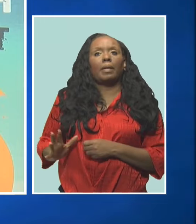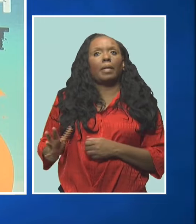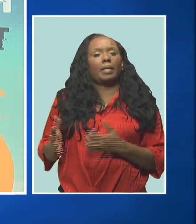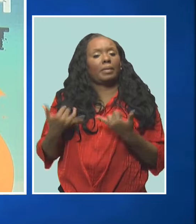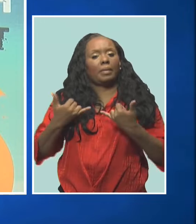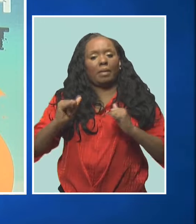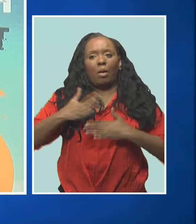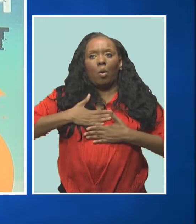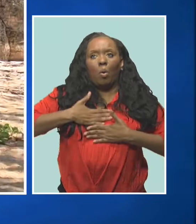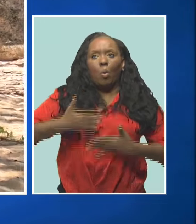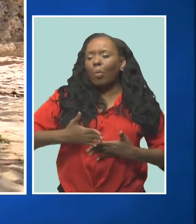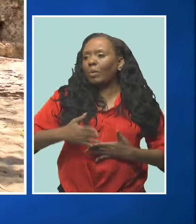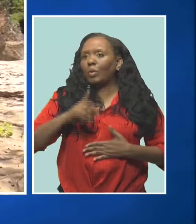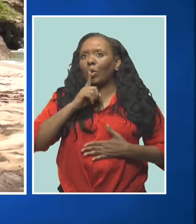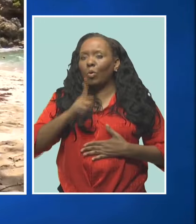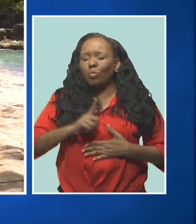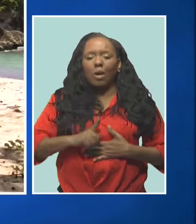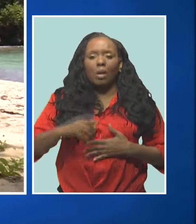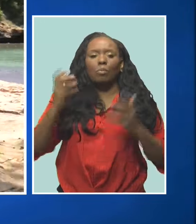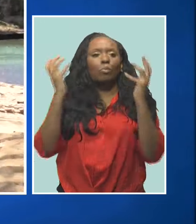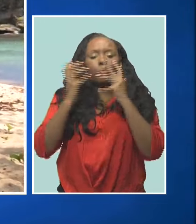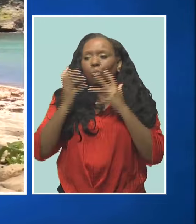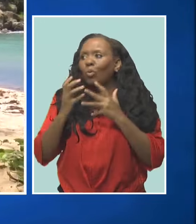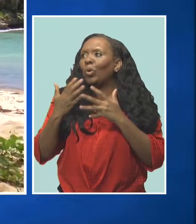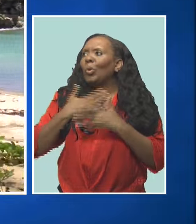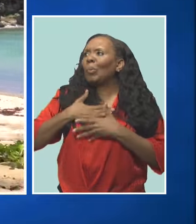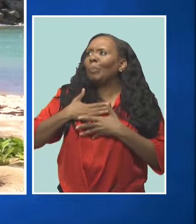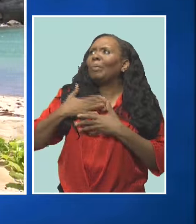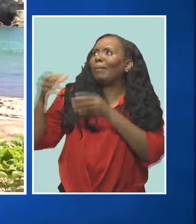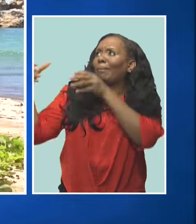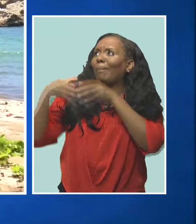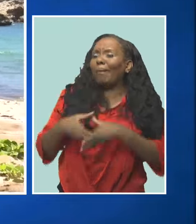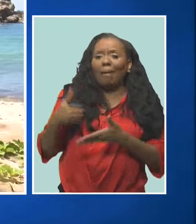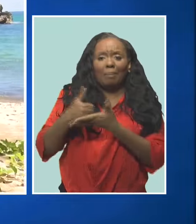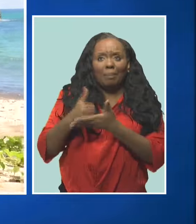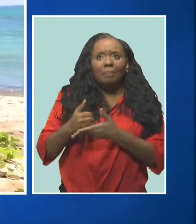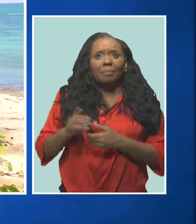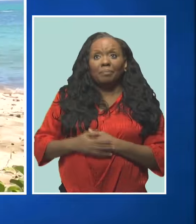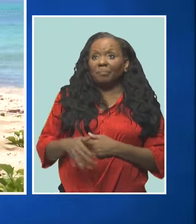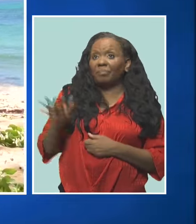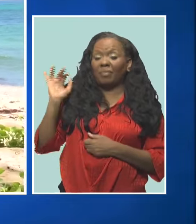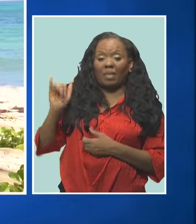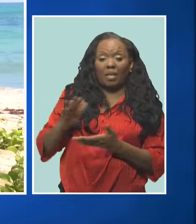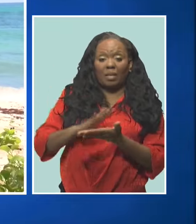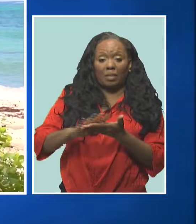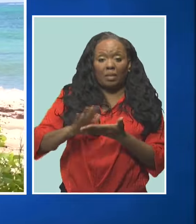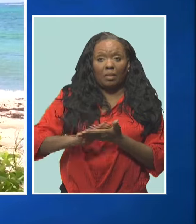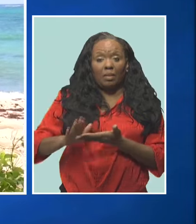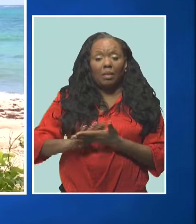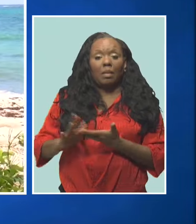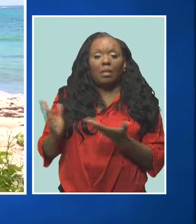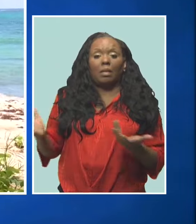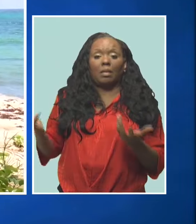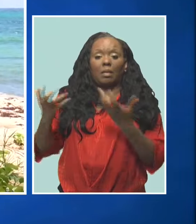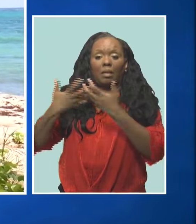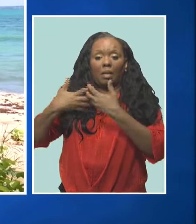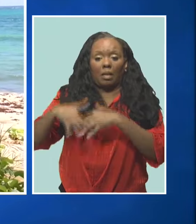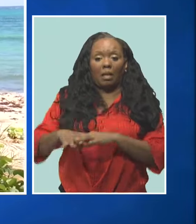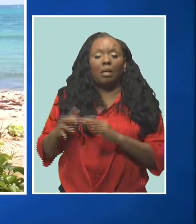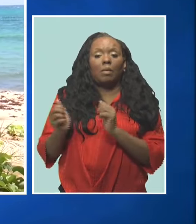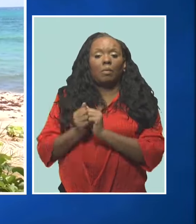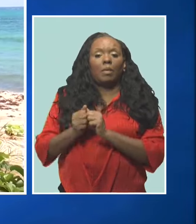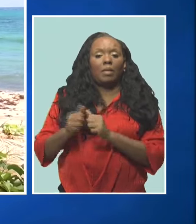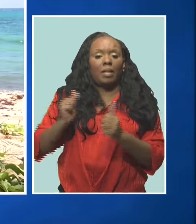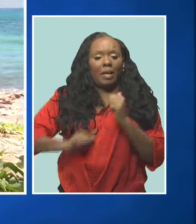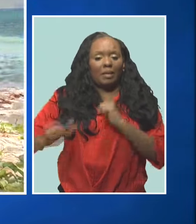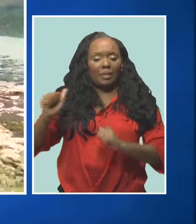very willing quickly. Branch President Andrew Glasgow says the Fall Bay Beach cleanup fits in with the activities of the branch.